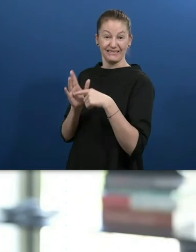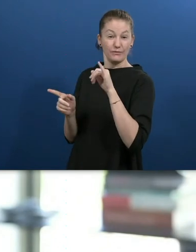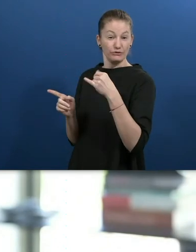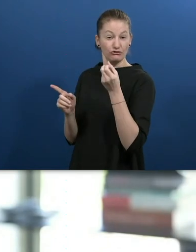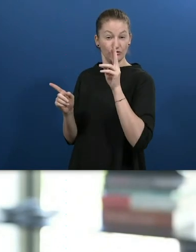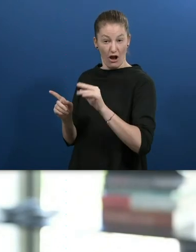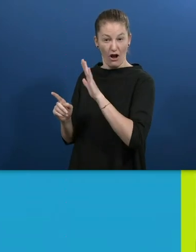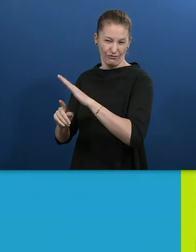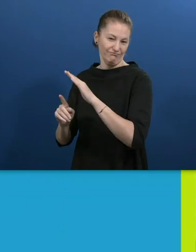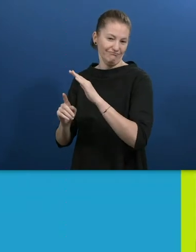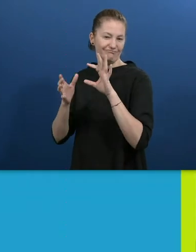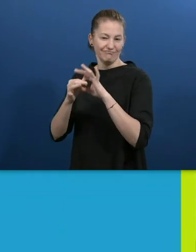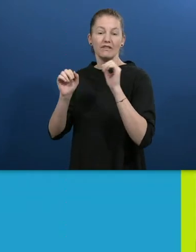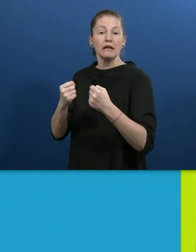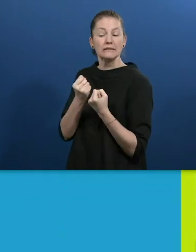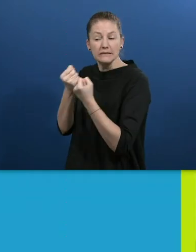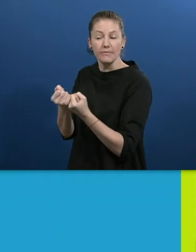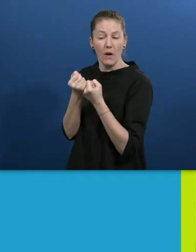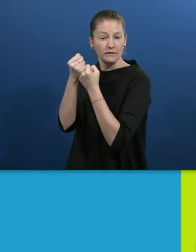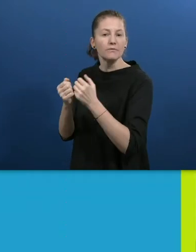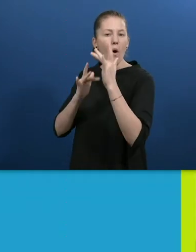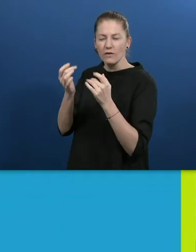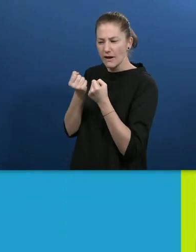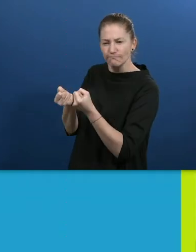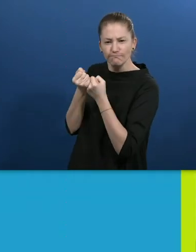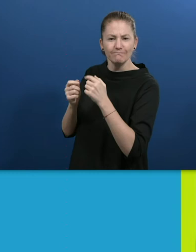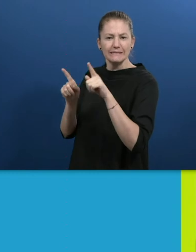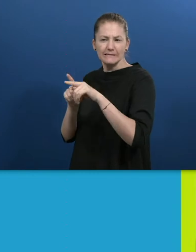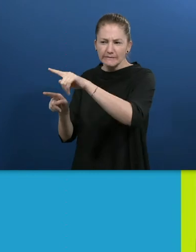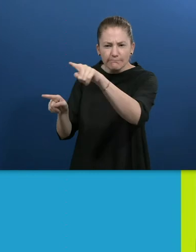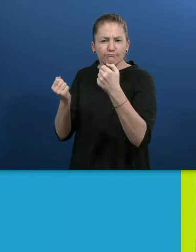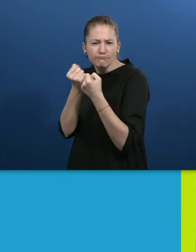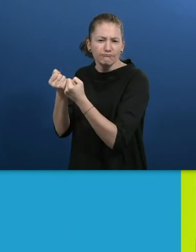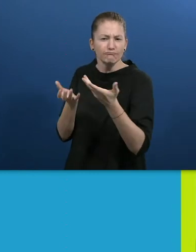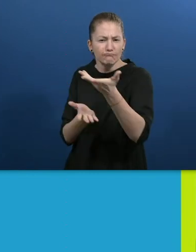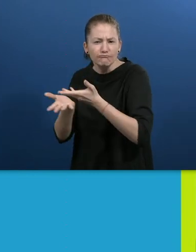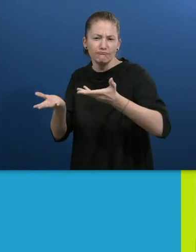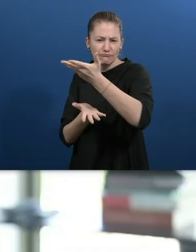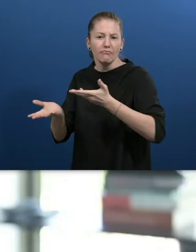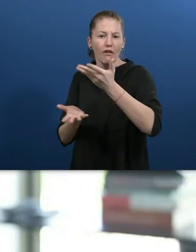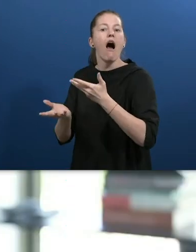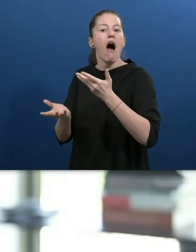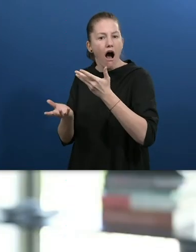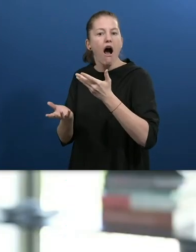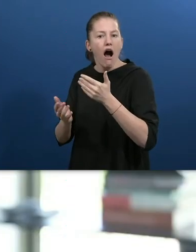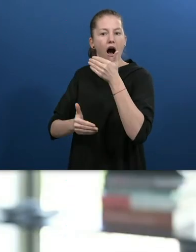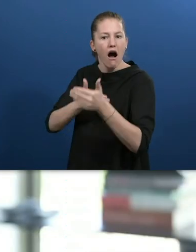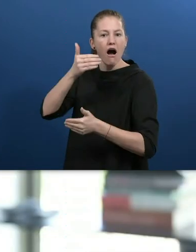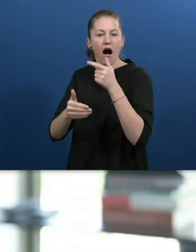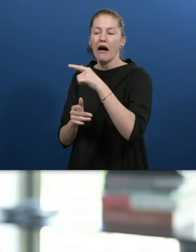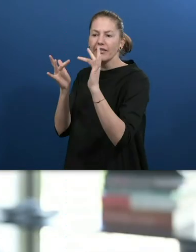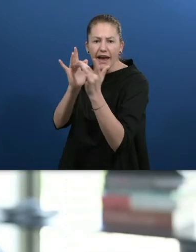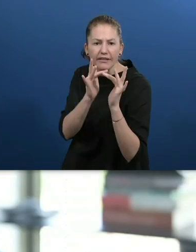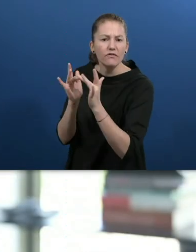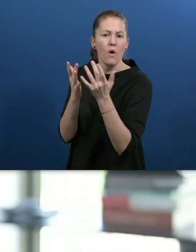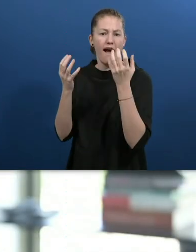Enable.me will provide a platform for peer-to-peer support. On this platform, he will interact with people like him, and possibly people